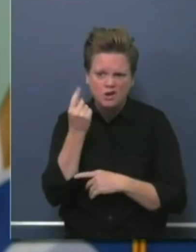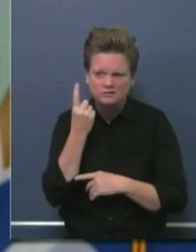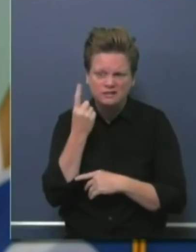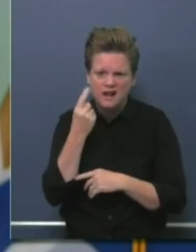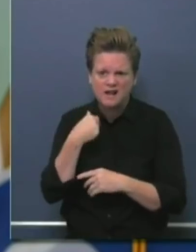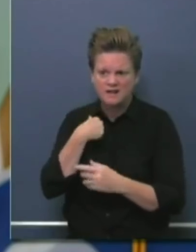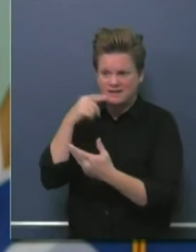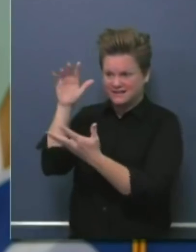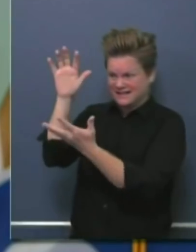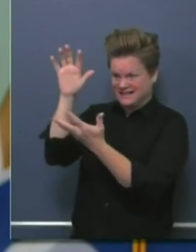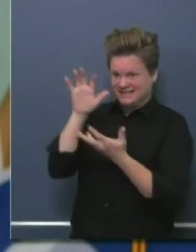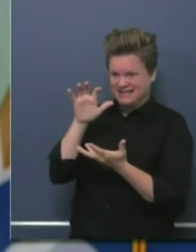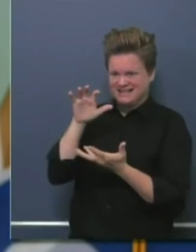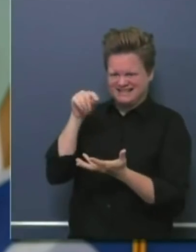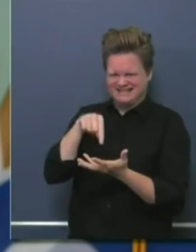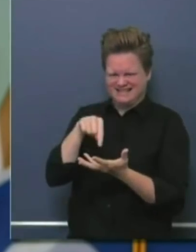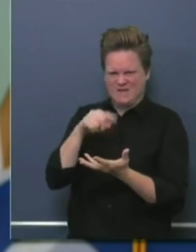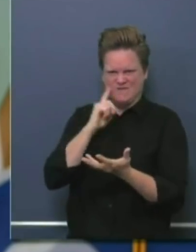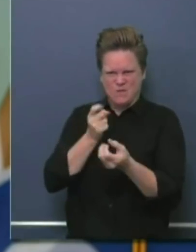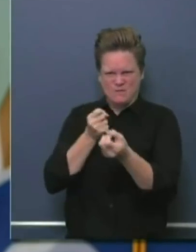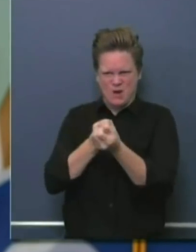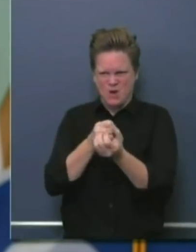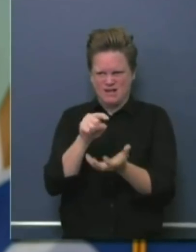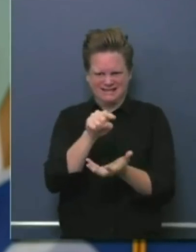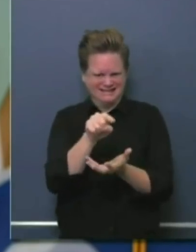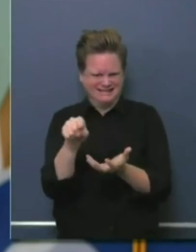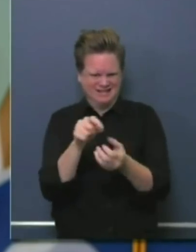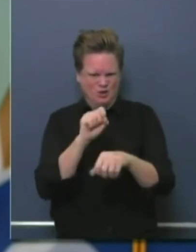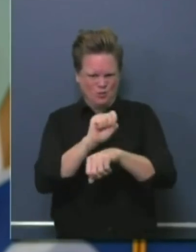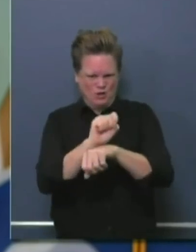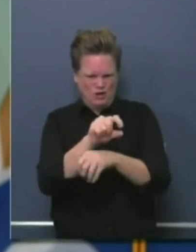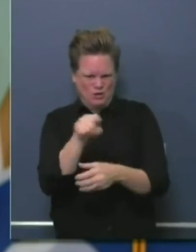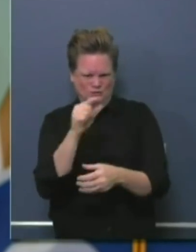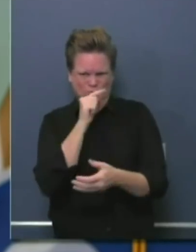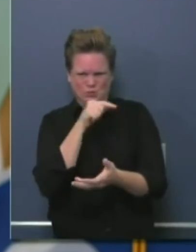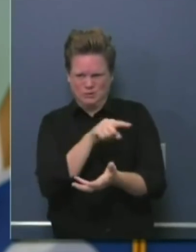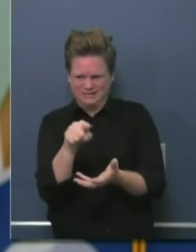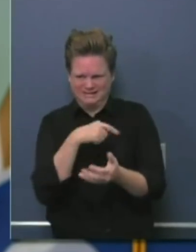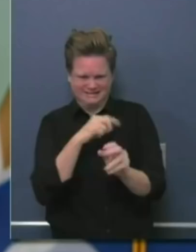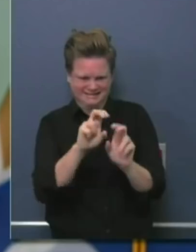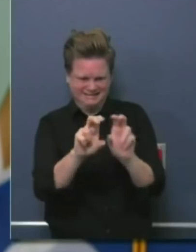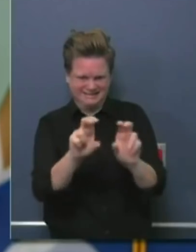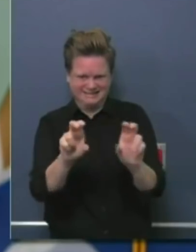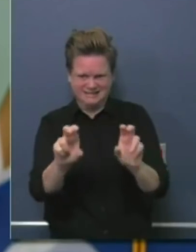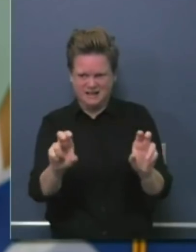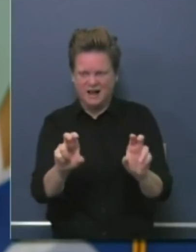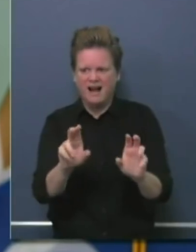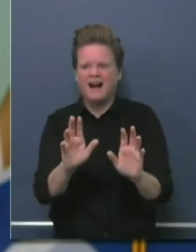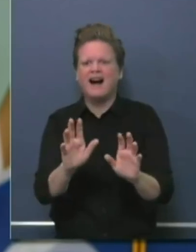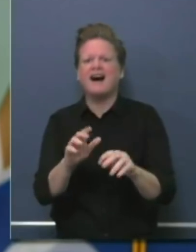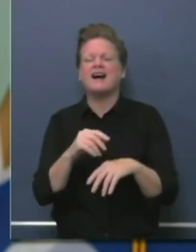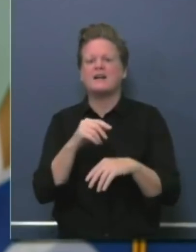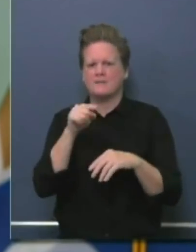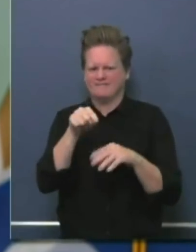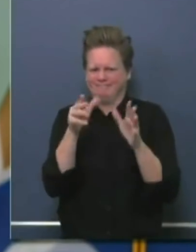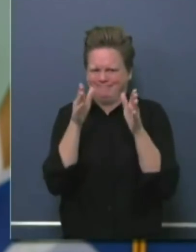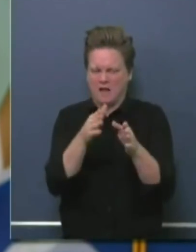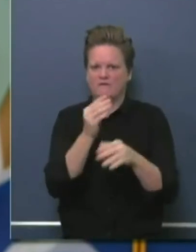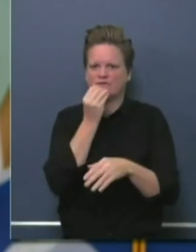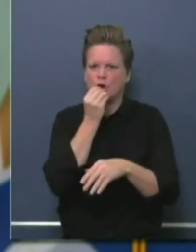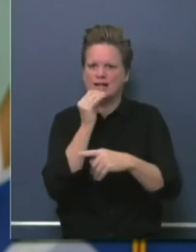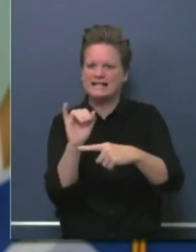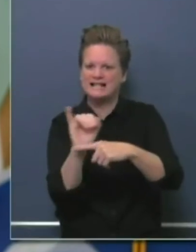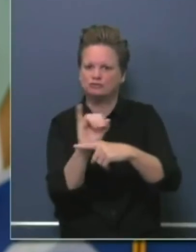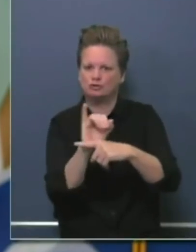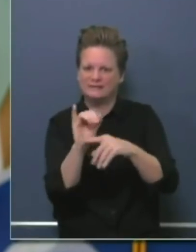workers, the folks we rely on the most, and many of our first responders, firefighters, paramedics as an